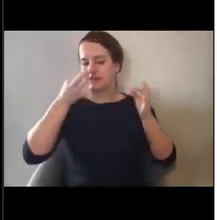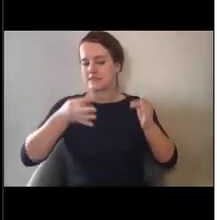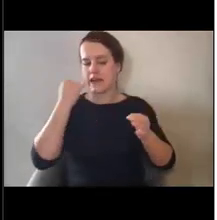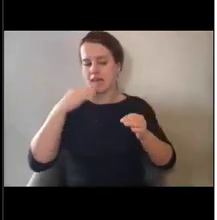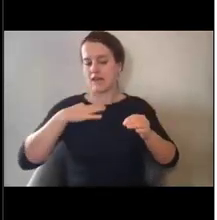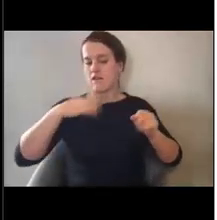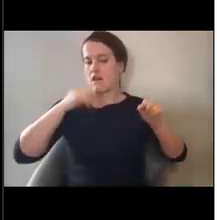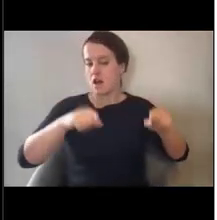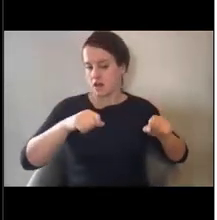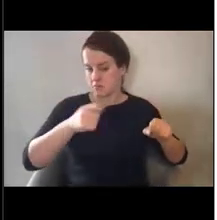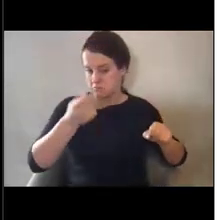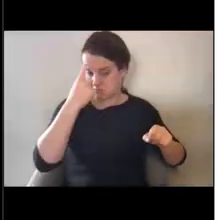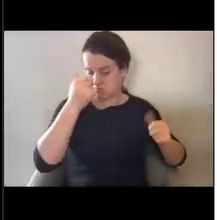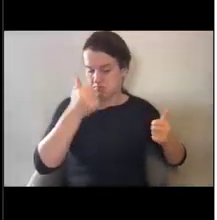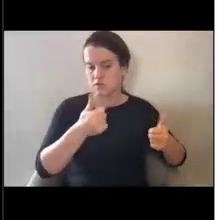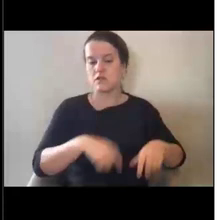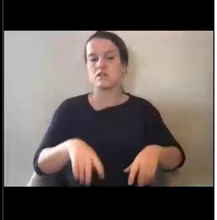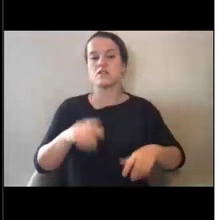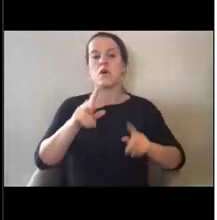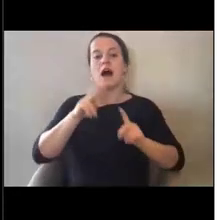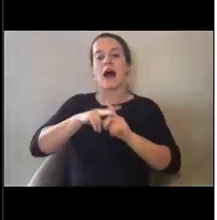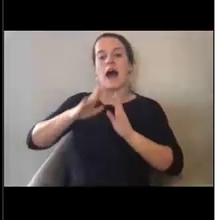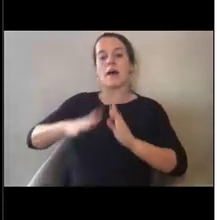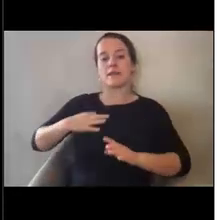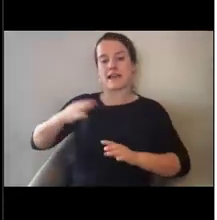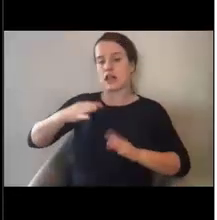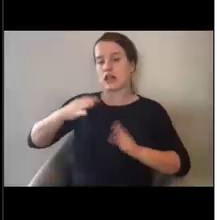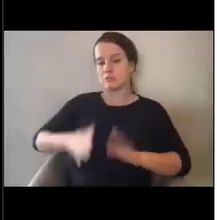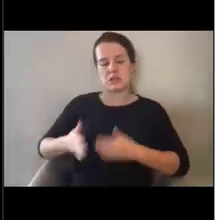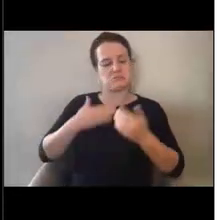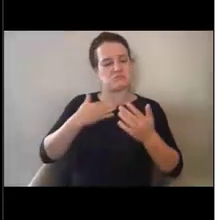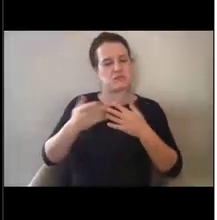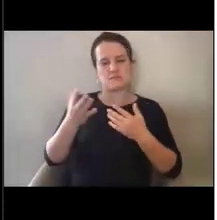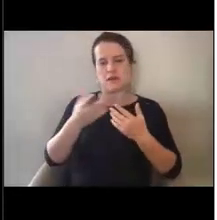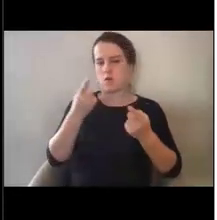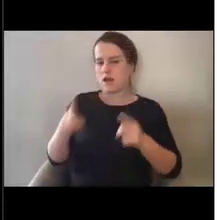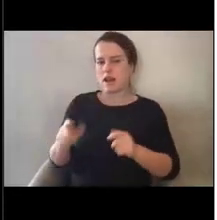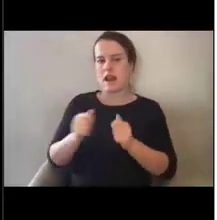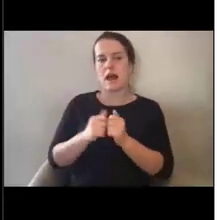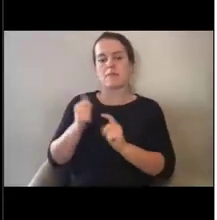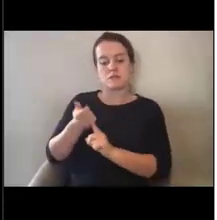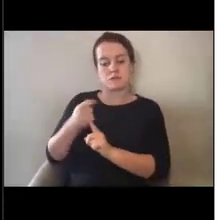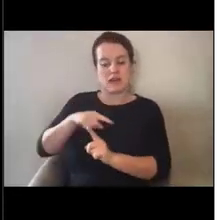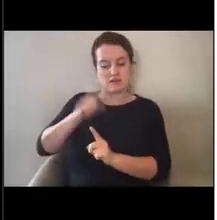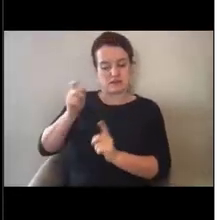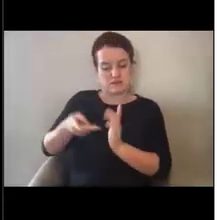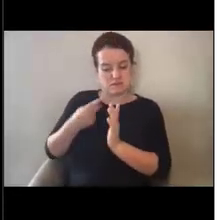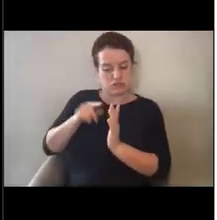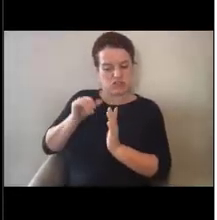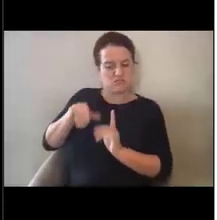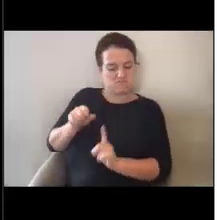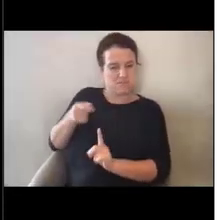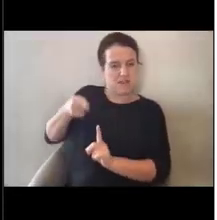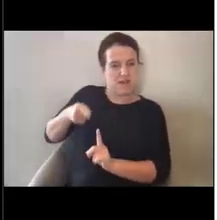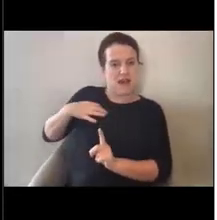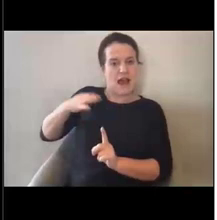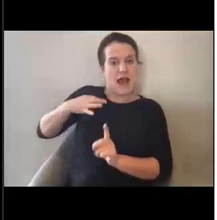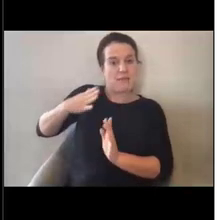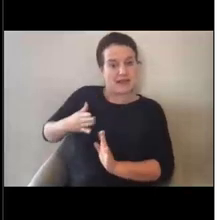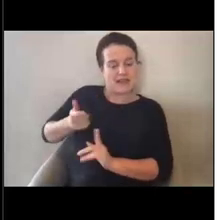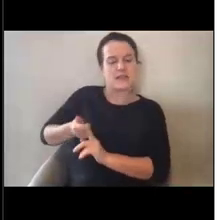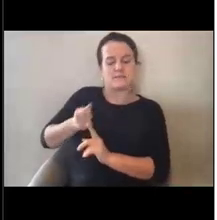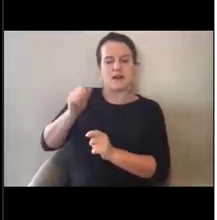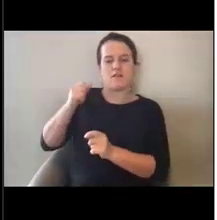we first determine applicant eligibility. Regardless of anything else, we have to make sure that the applicant is eligible. And as discussed,